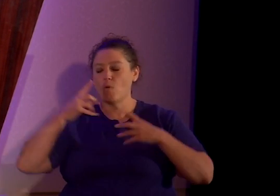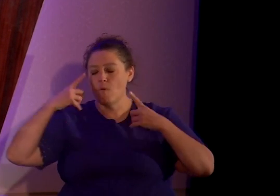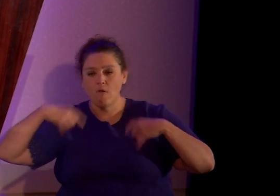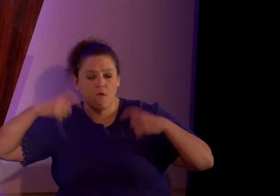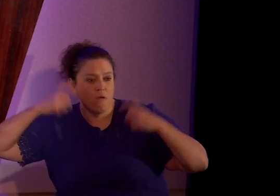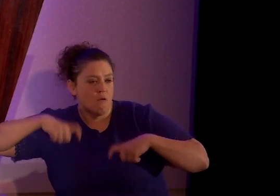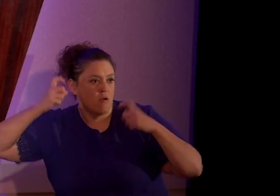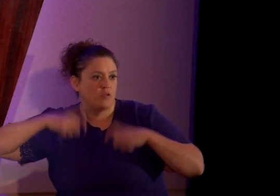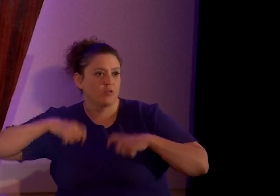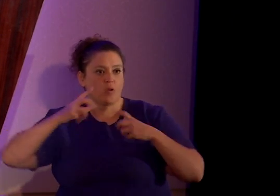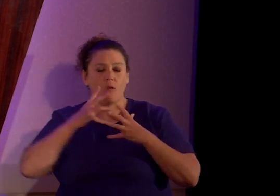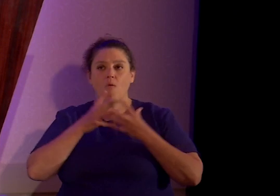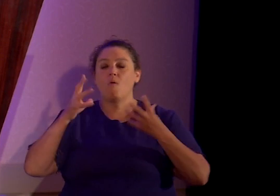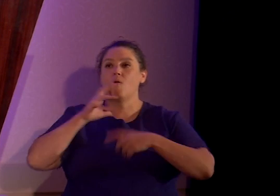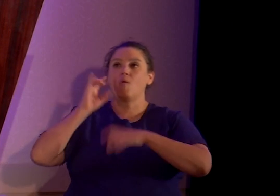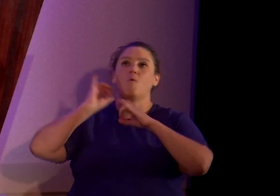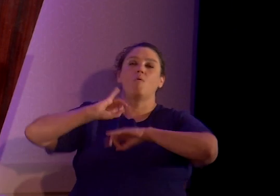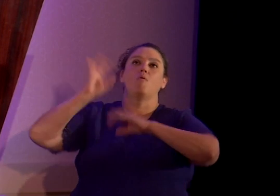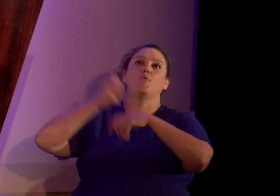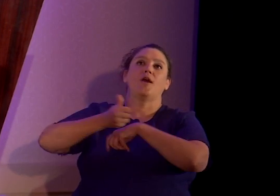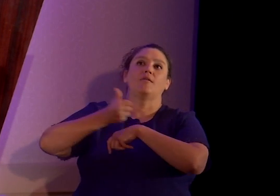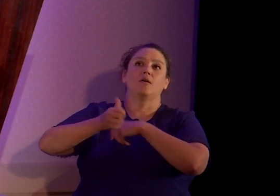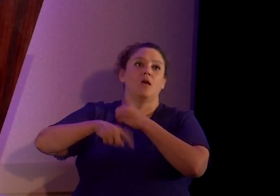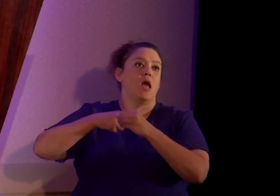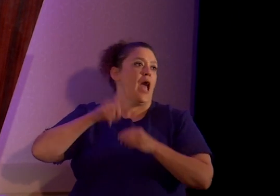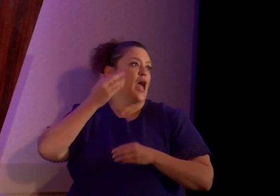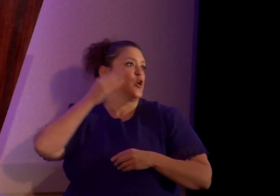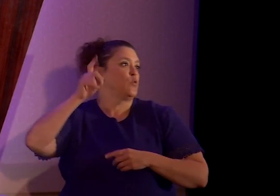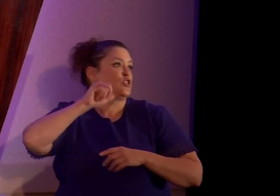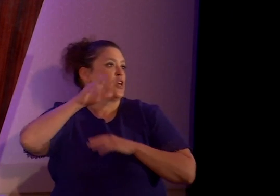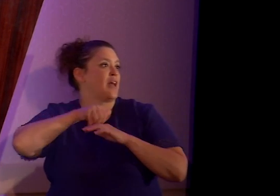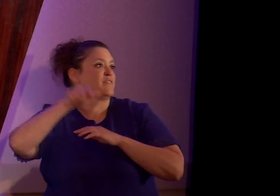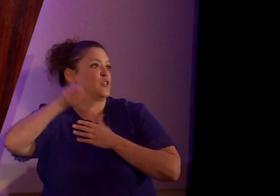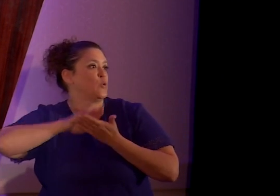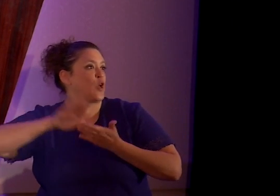wild accusations about, I knew you shouldn't have gone off to college.